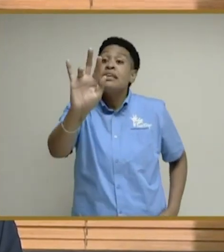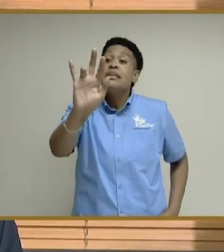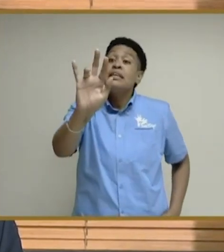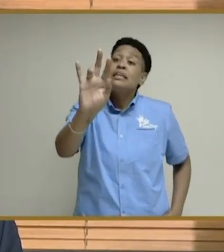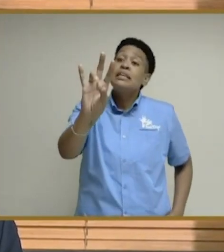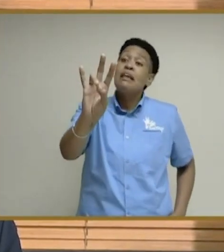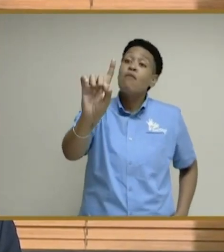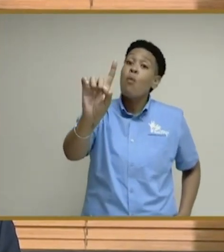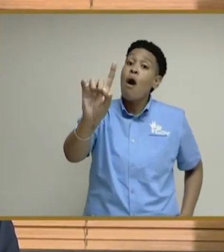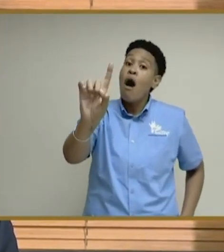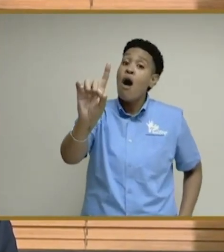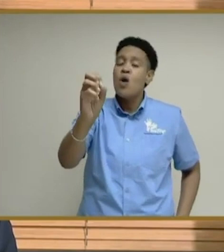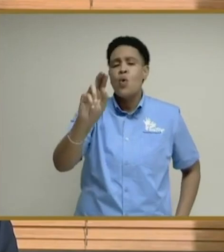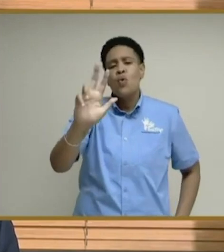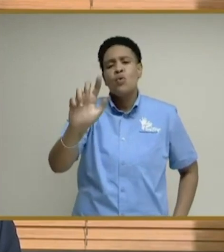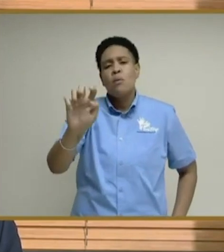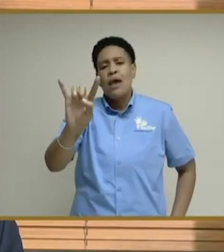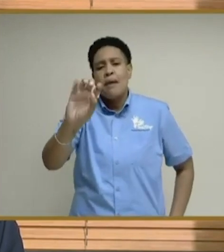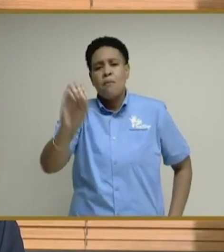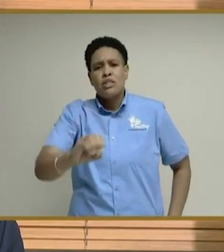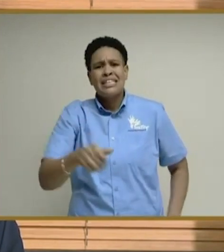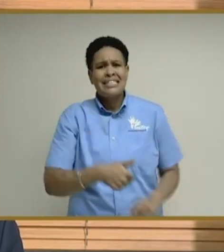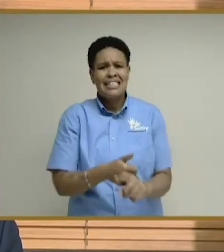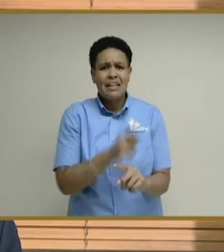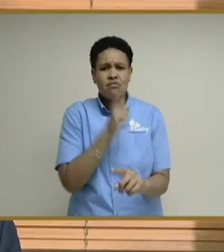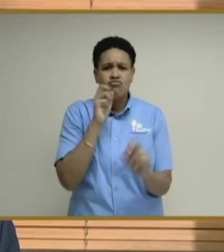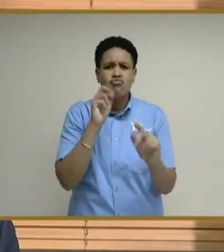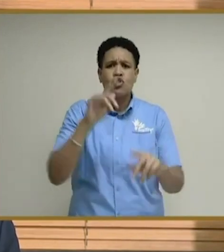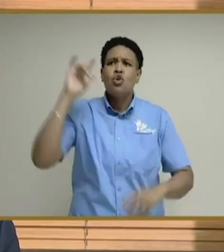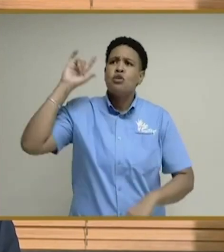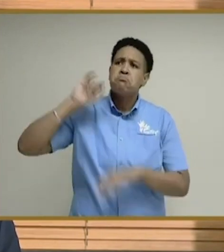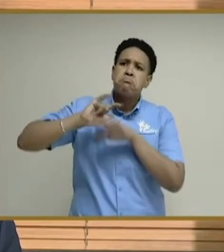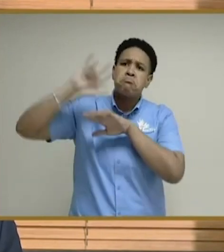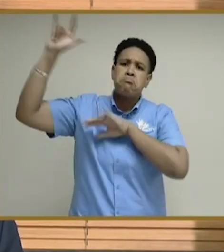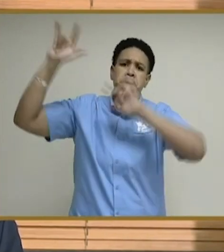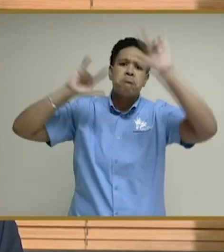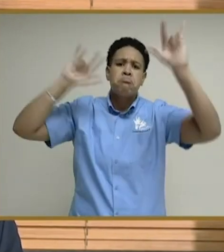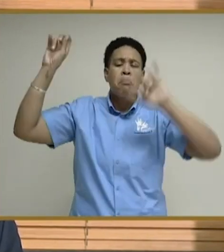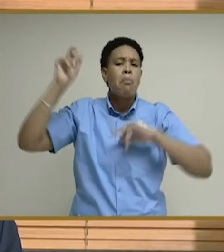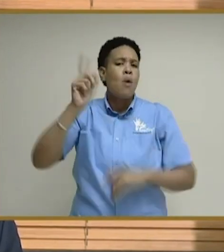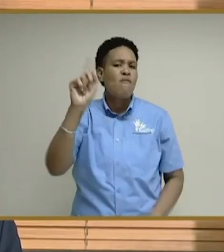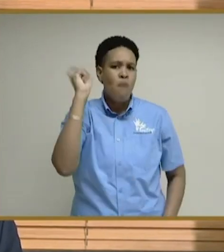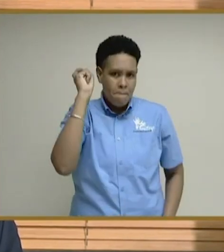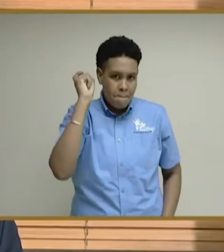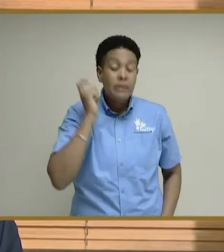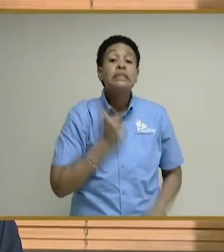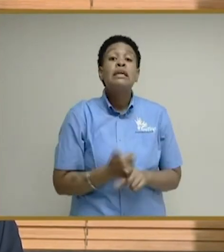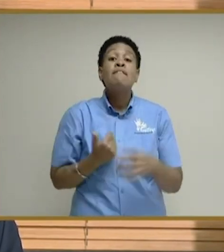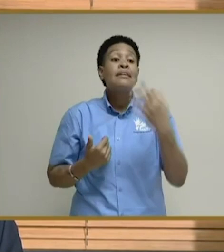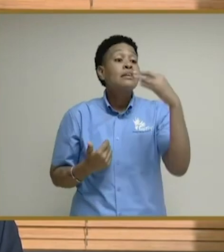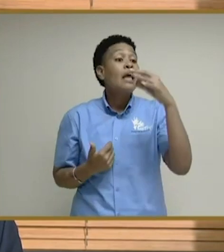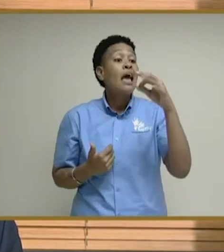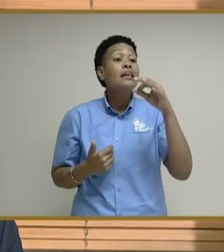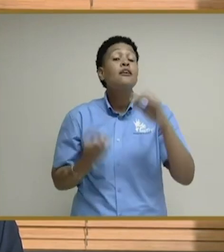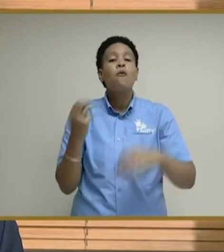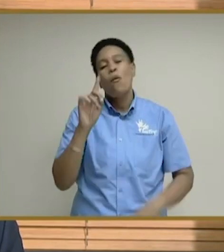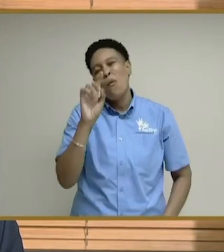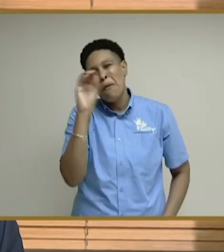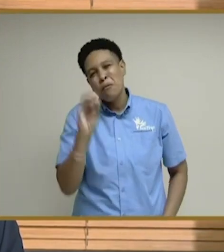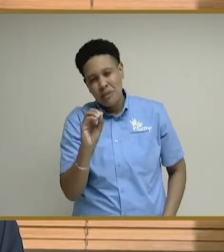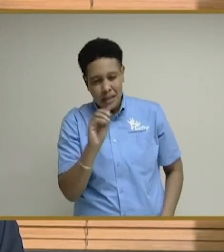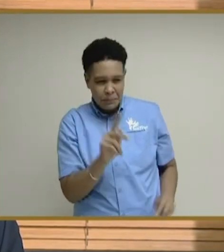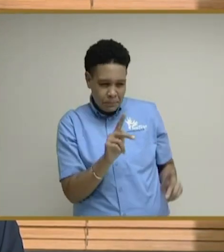71 cases or 3.8% have returned to their countries of origin and 19 cases or 1% have died.